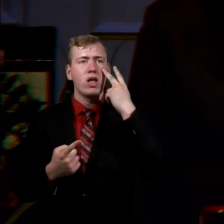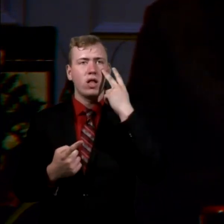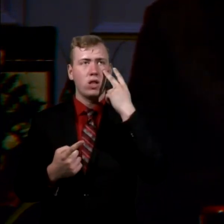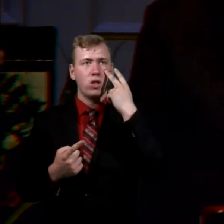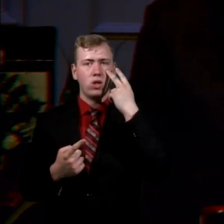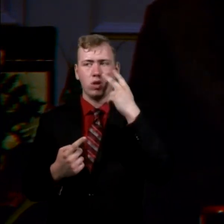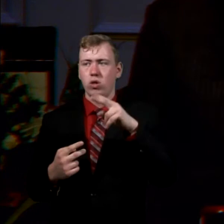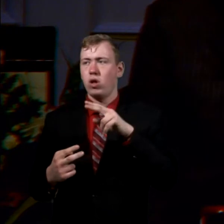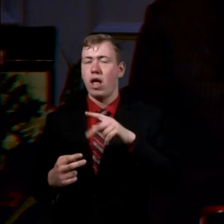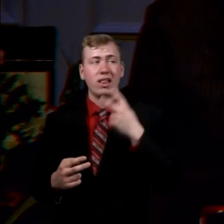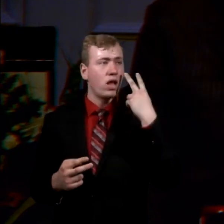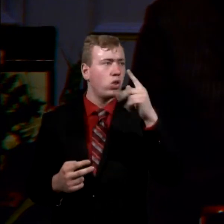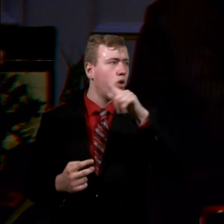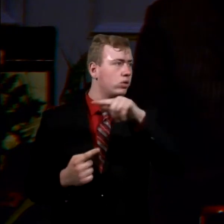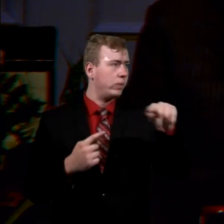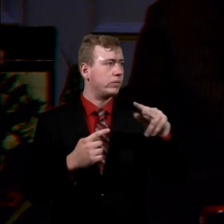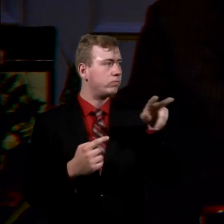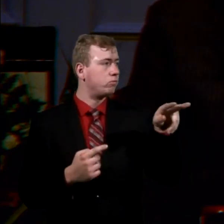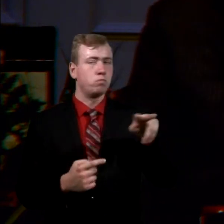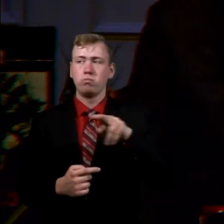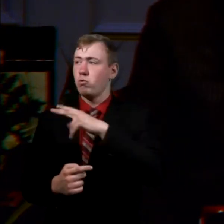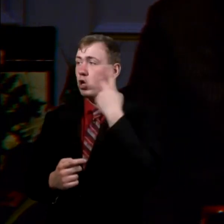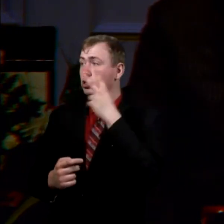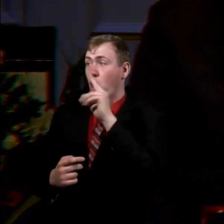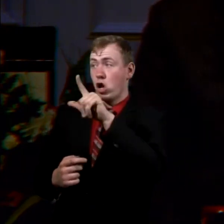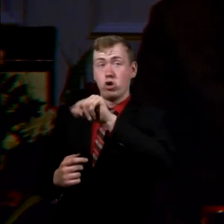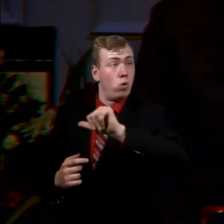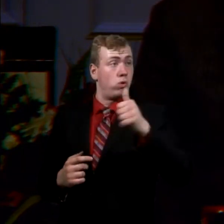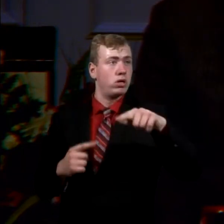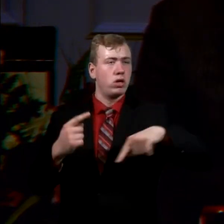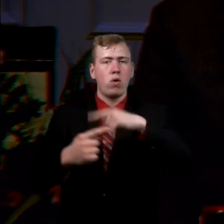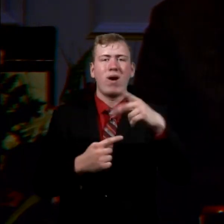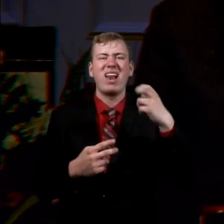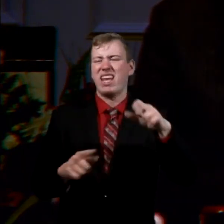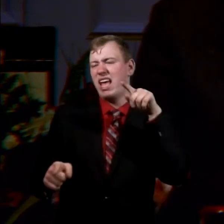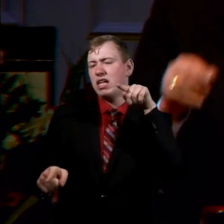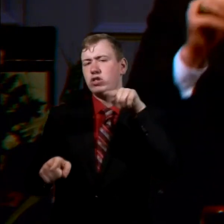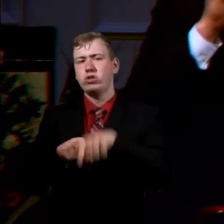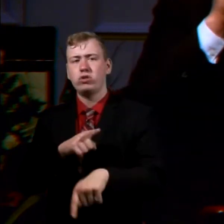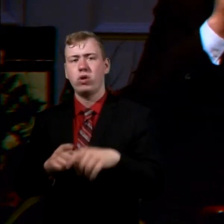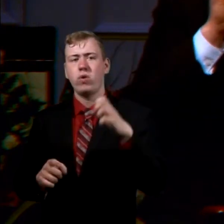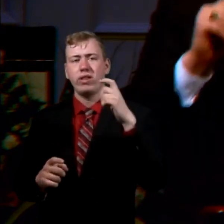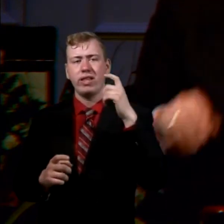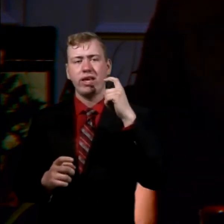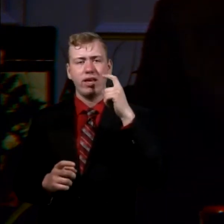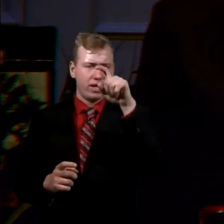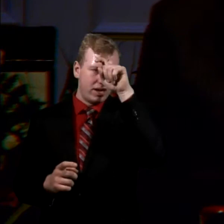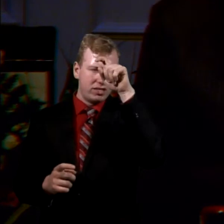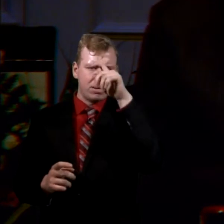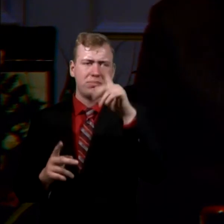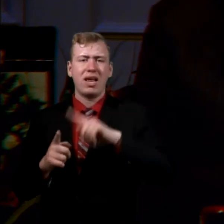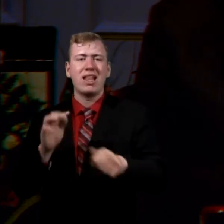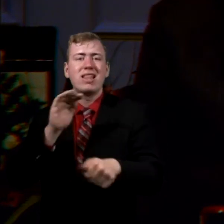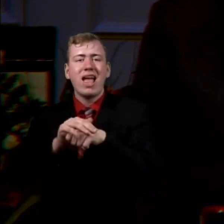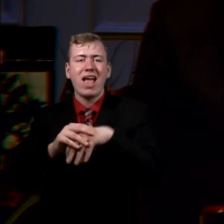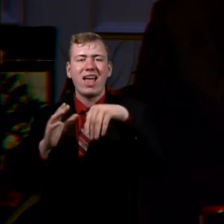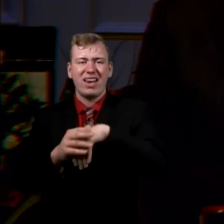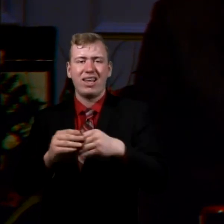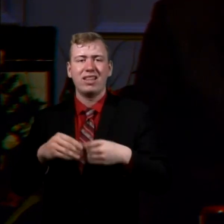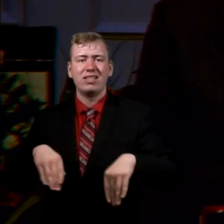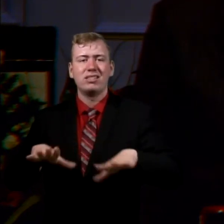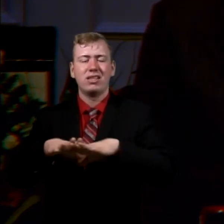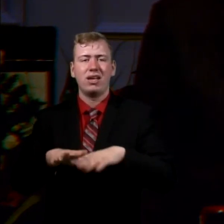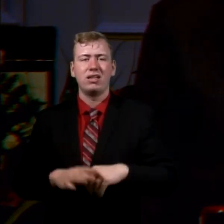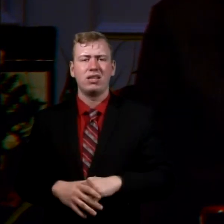And when he saw that there was no man, he slew the Egyptian and hid him in the sand. And when he went out the second